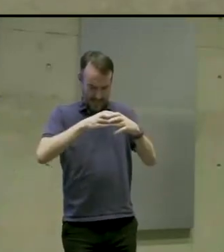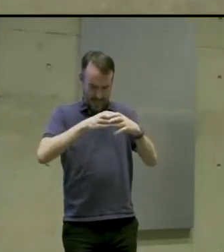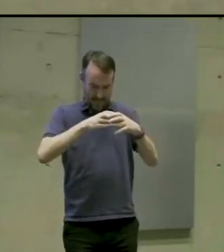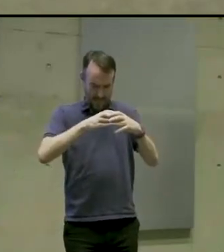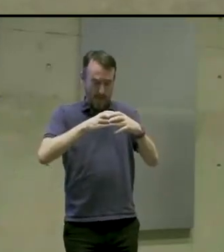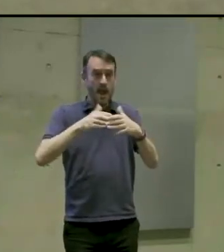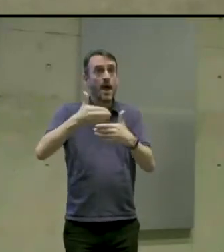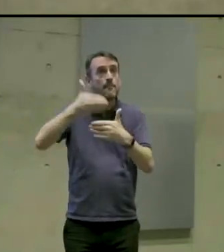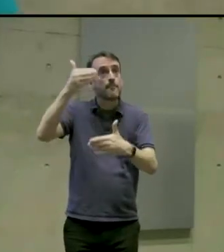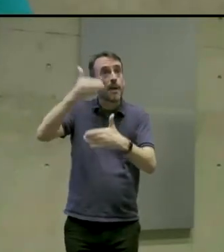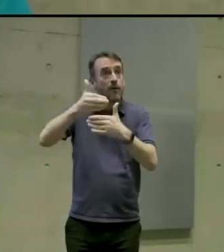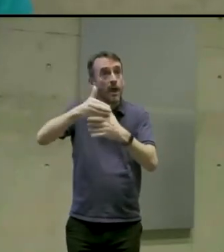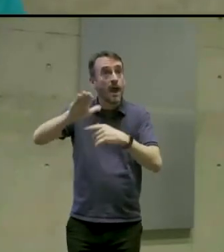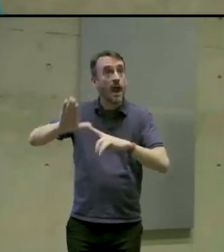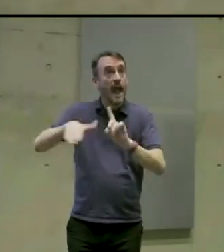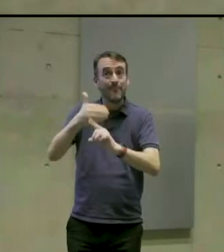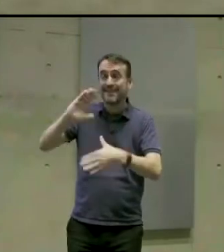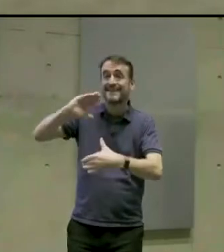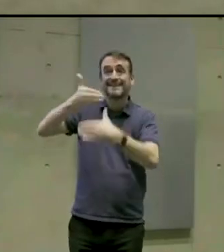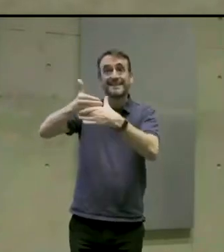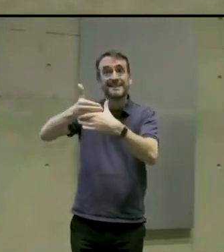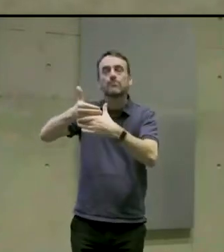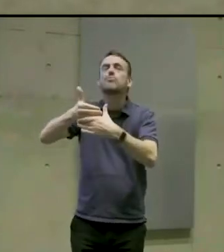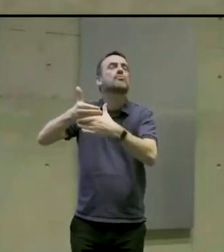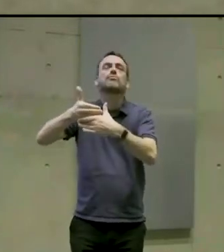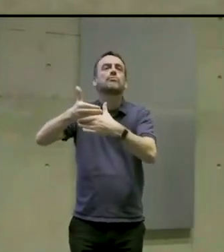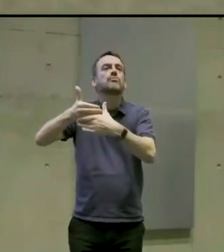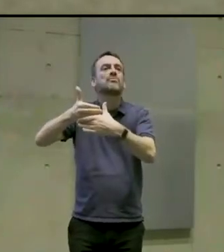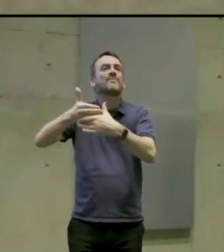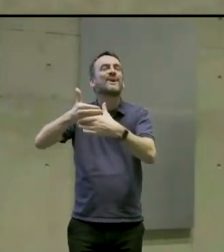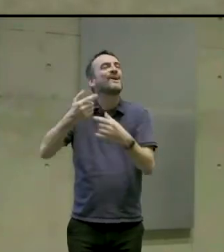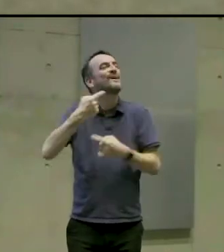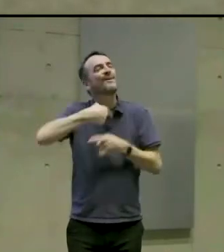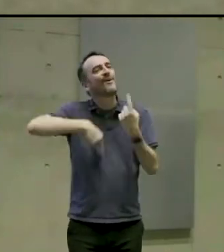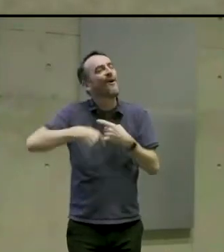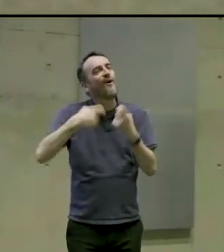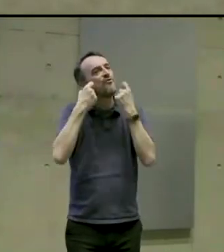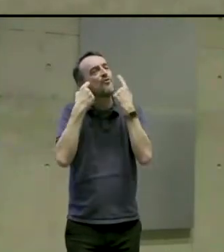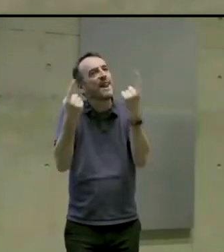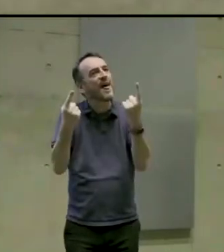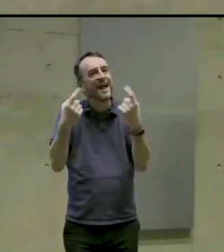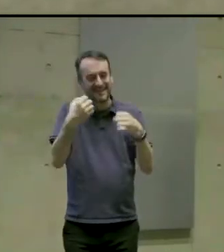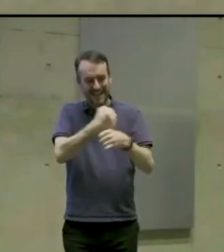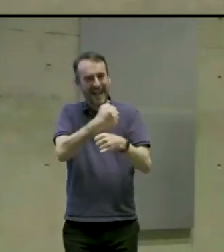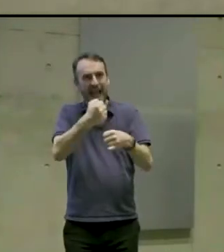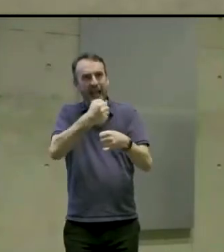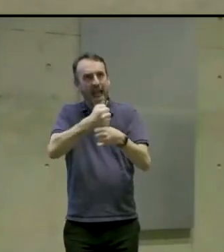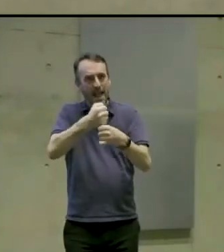aware that there is steps that can be taken to make a game more accessible.